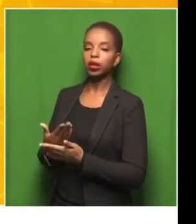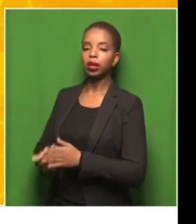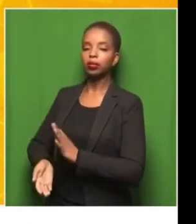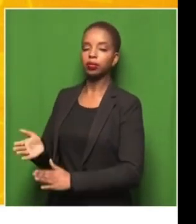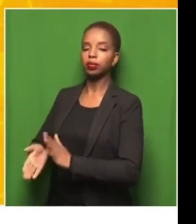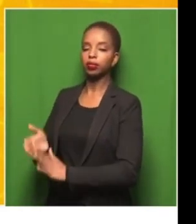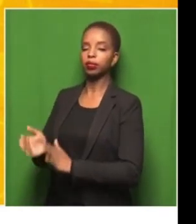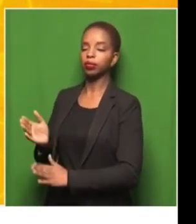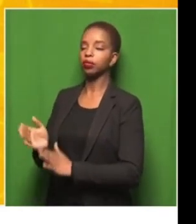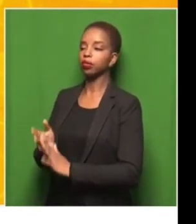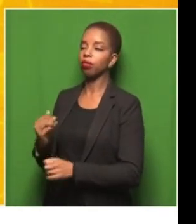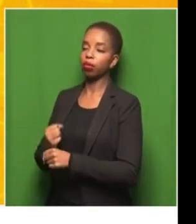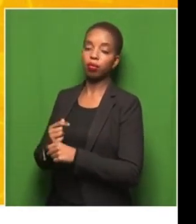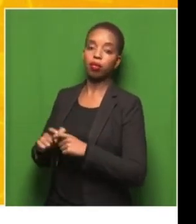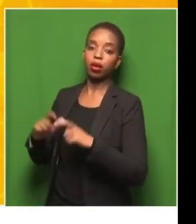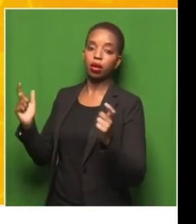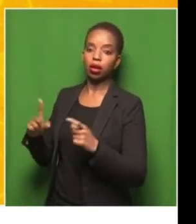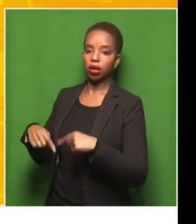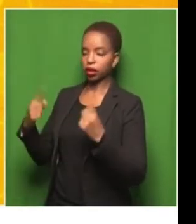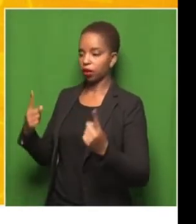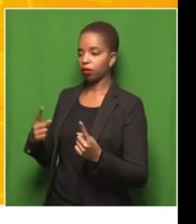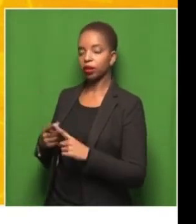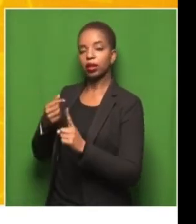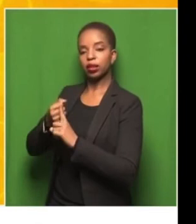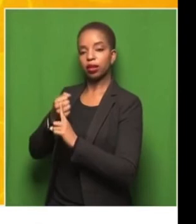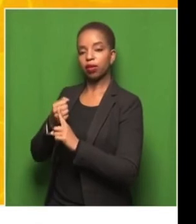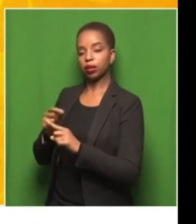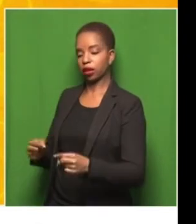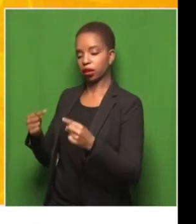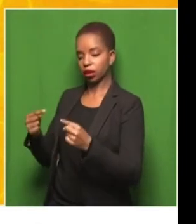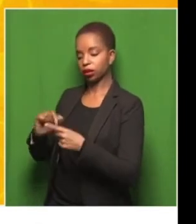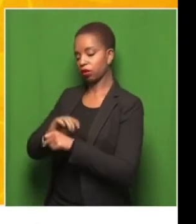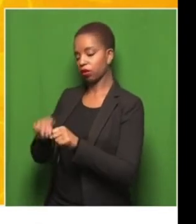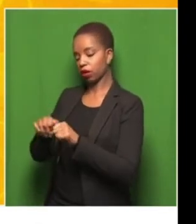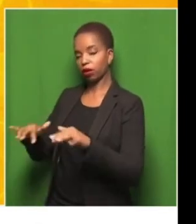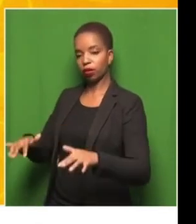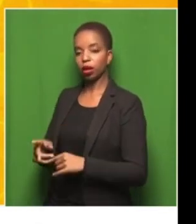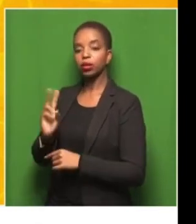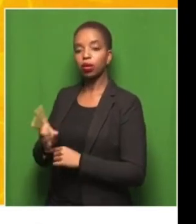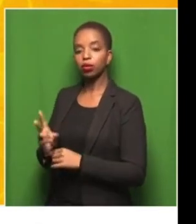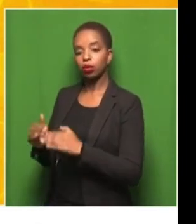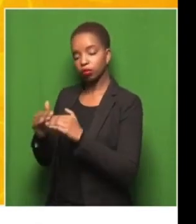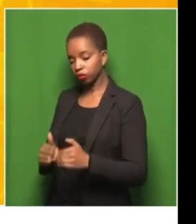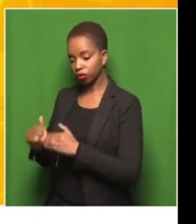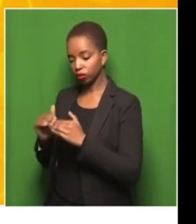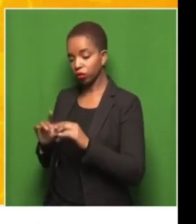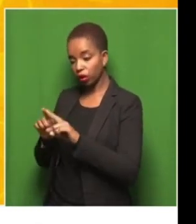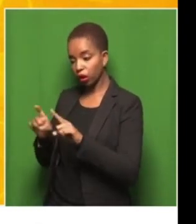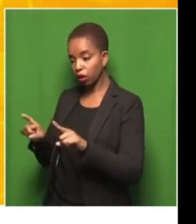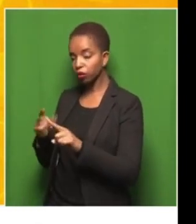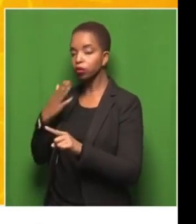a huge difference in the fight against coronavirus and, you know, also taking care of those who've been affected by this virus. So